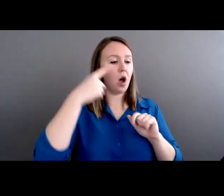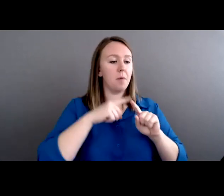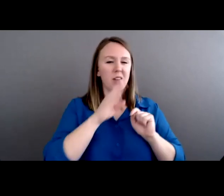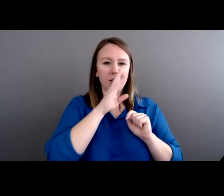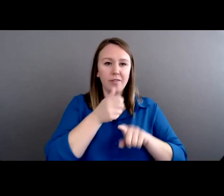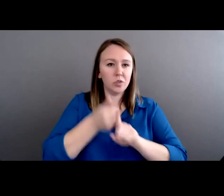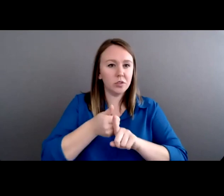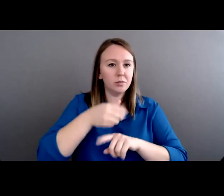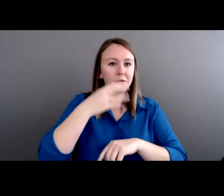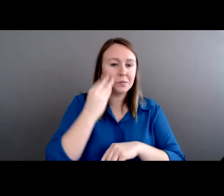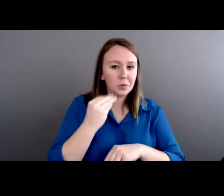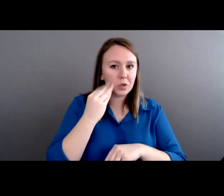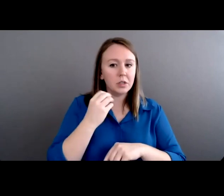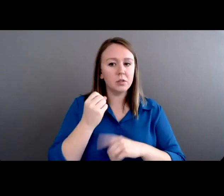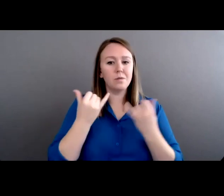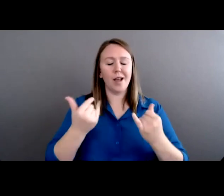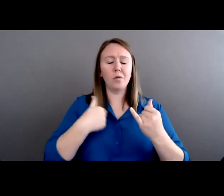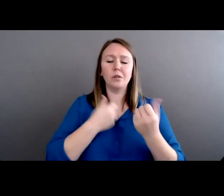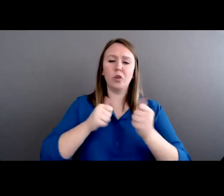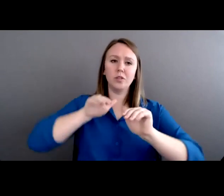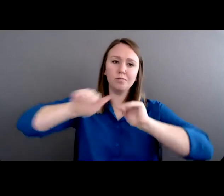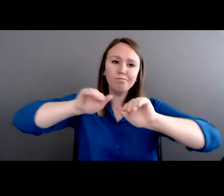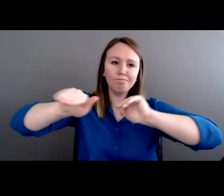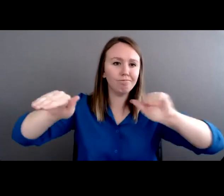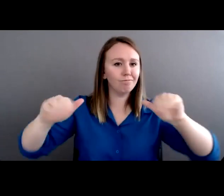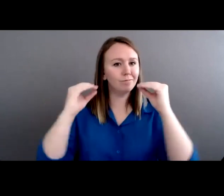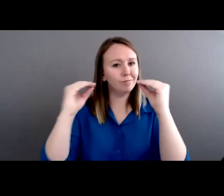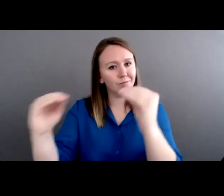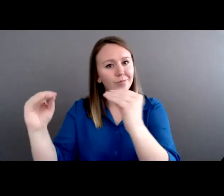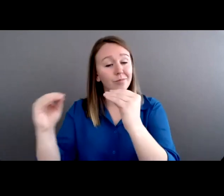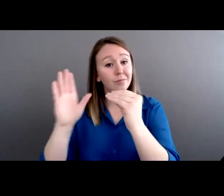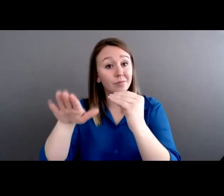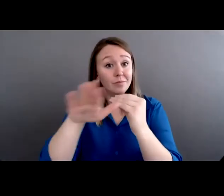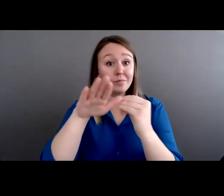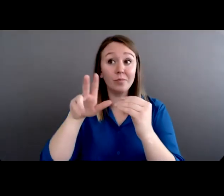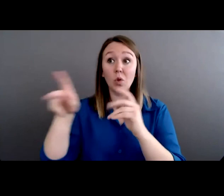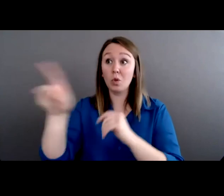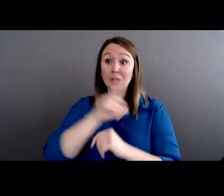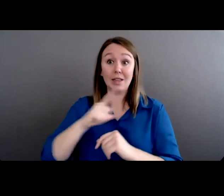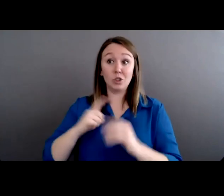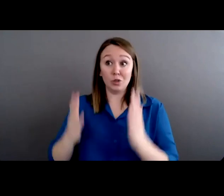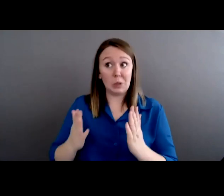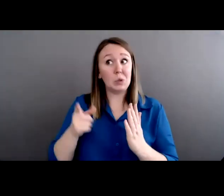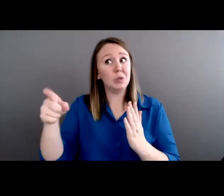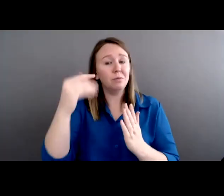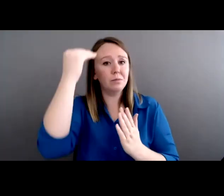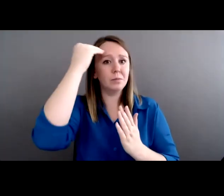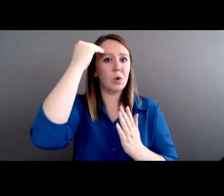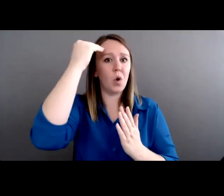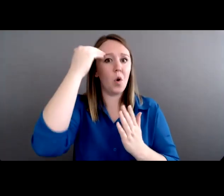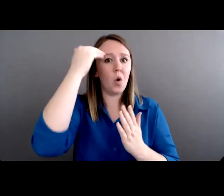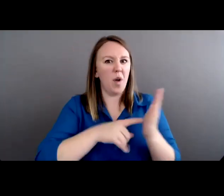trying to make sure that lawmakers know that tribal courts are courts and deserve the